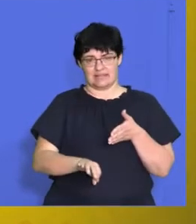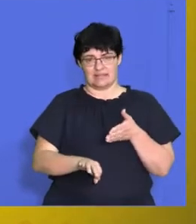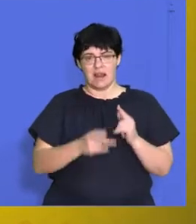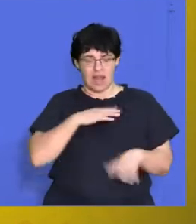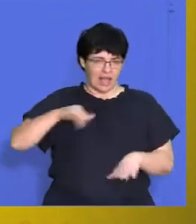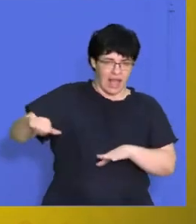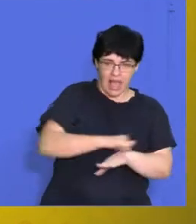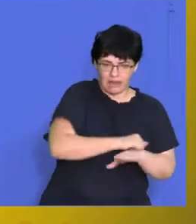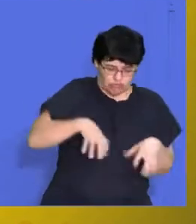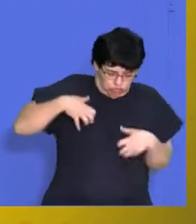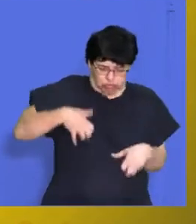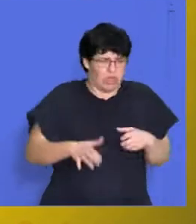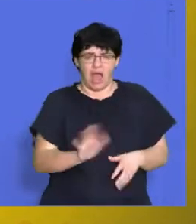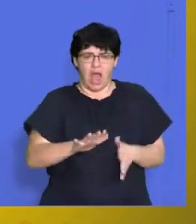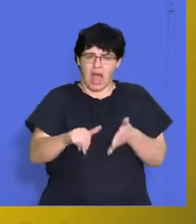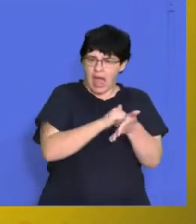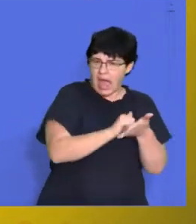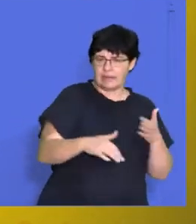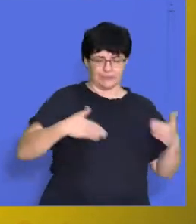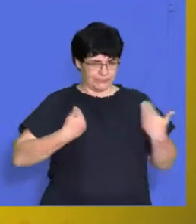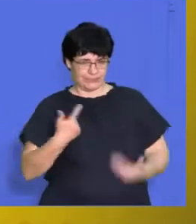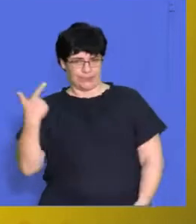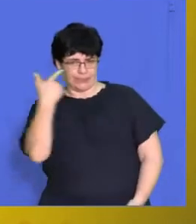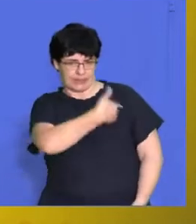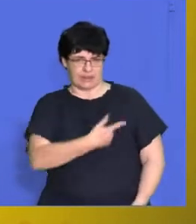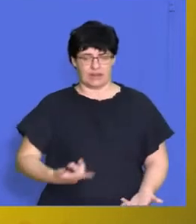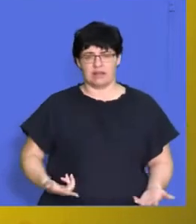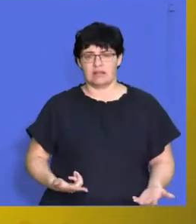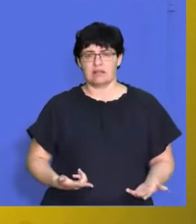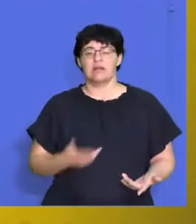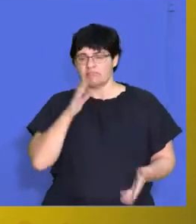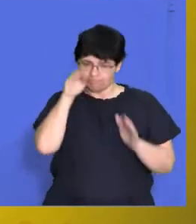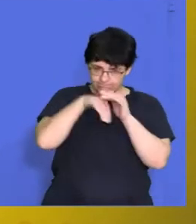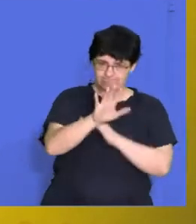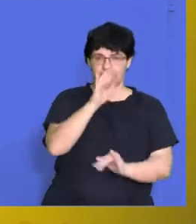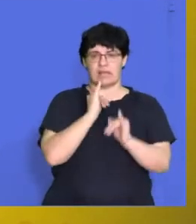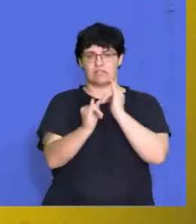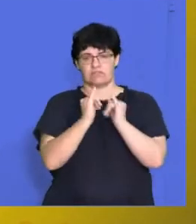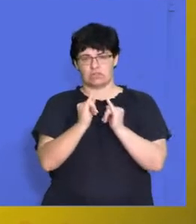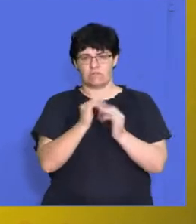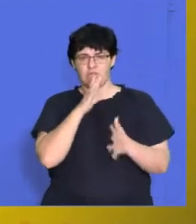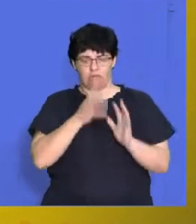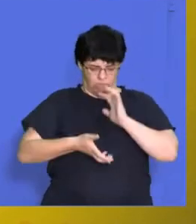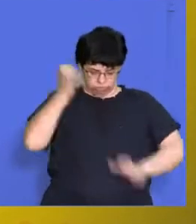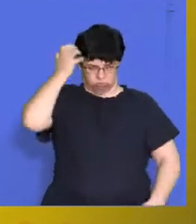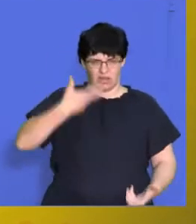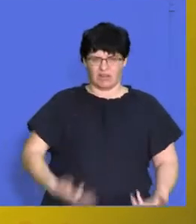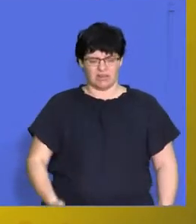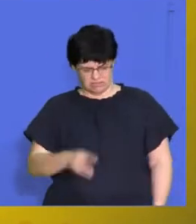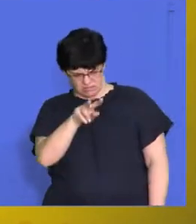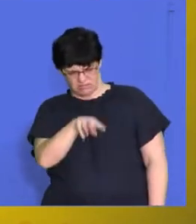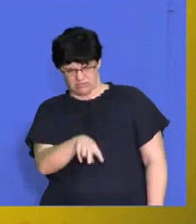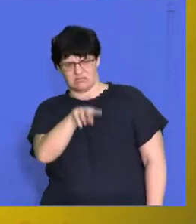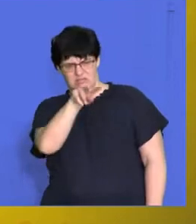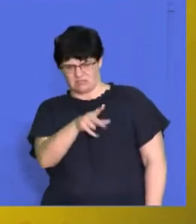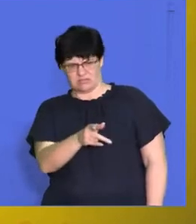ironed, and that you're looking very respectable. If you go to an interview and you look messy, the interviewer is going